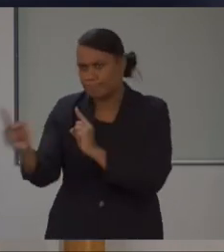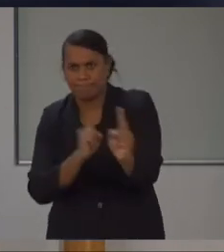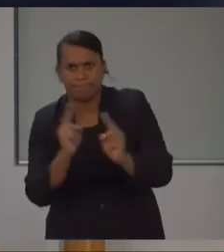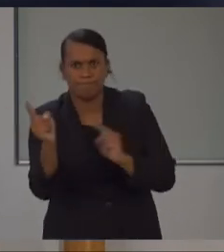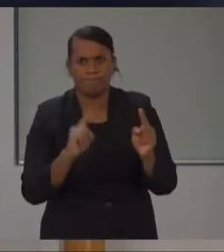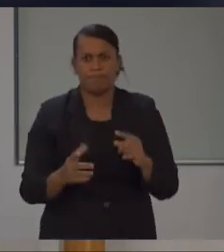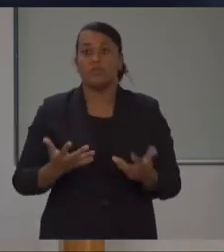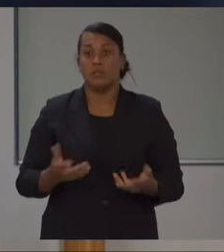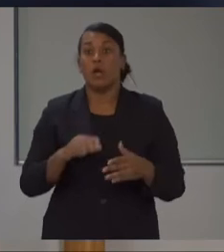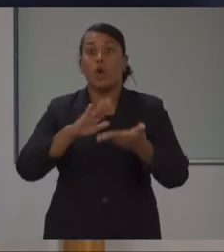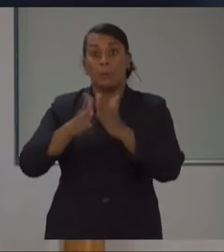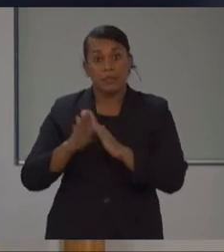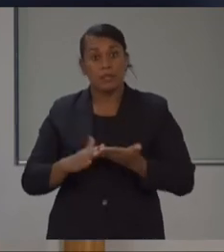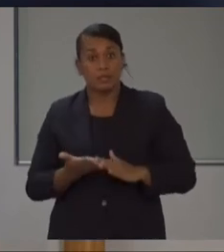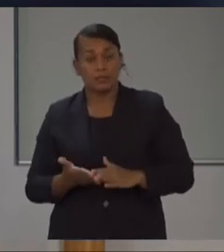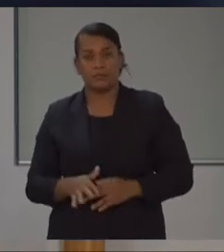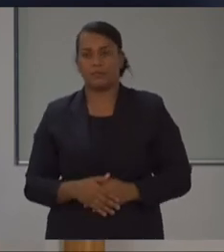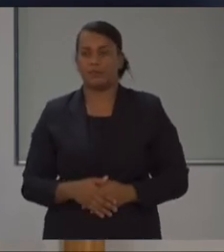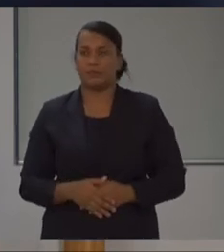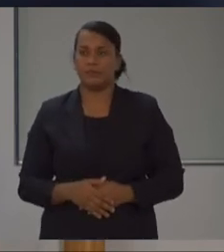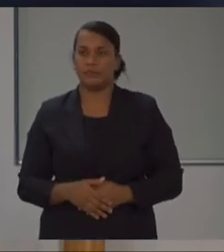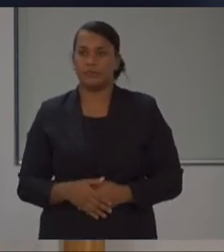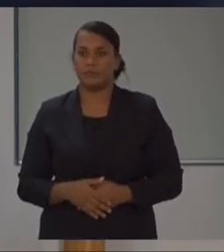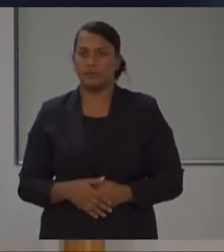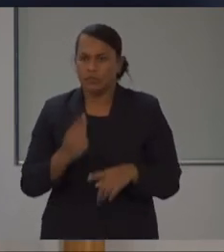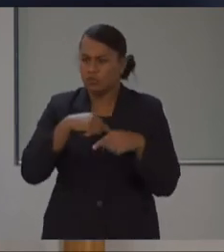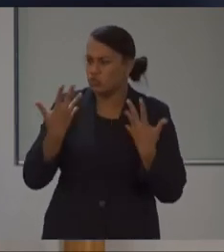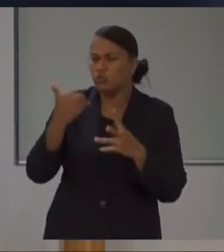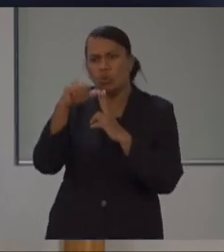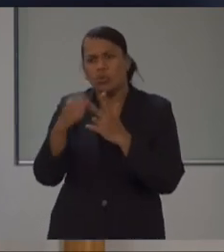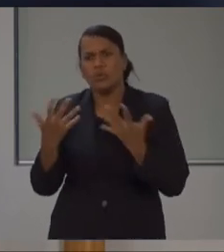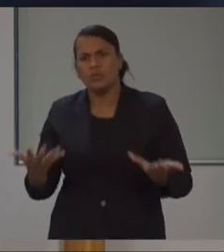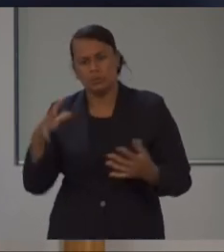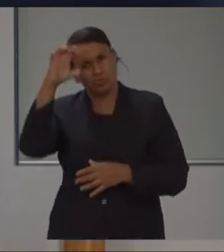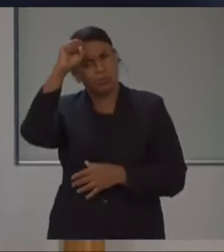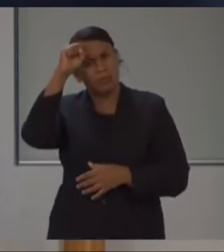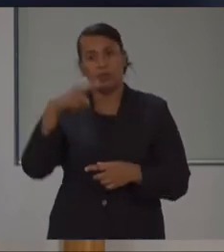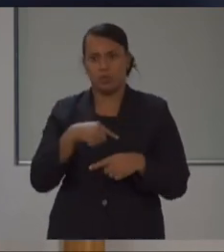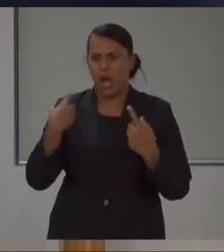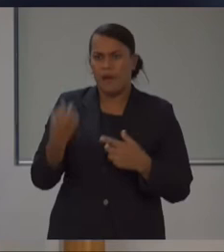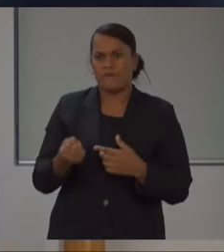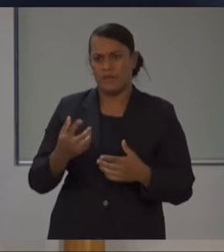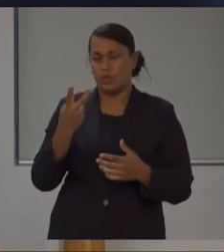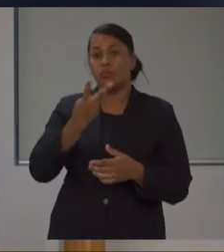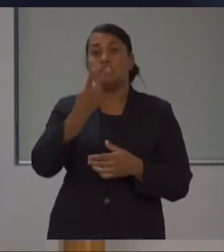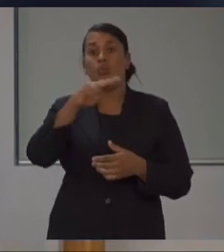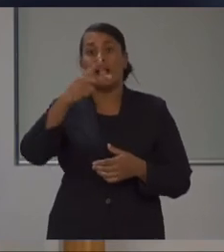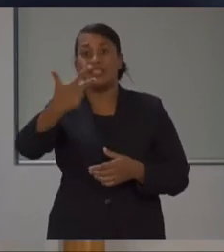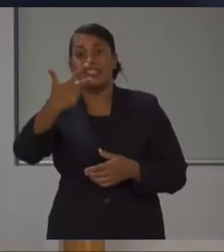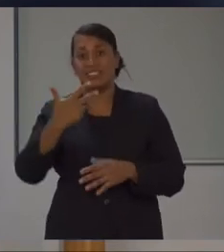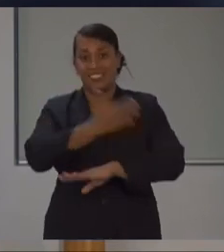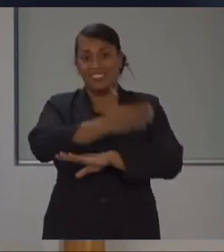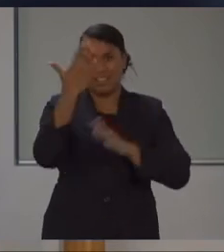We also have to note that you know that we have this 28-day quarantine that we have in place for those